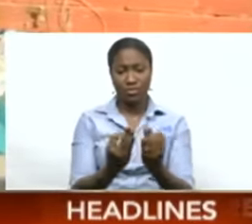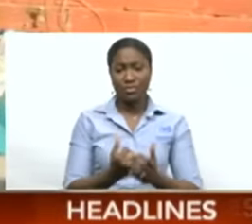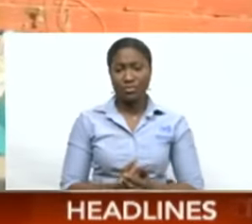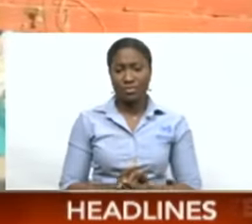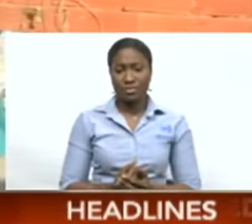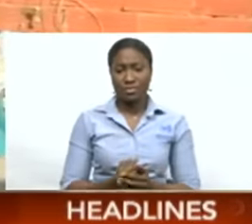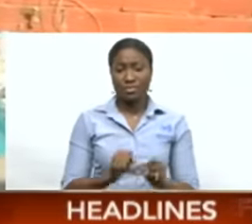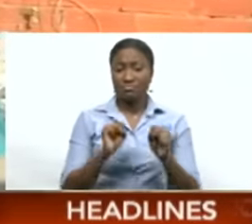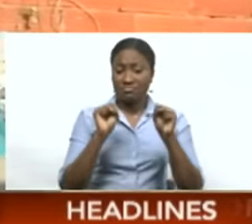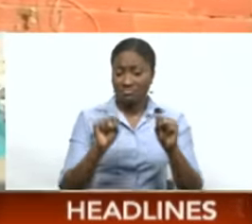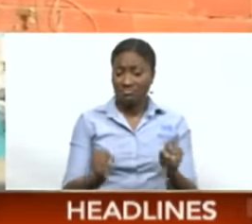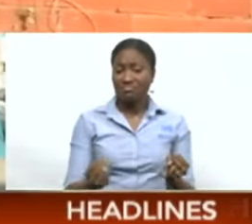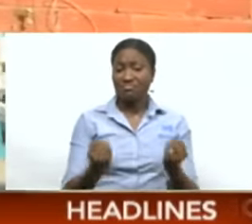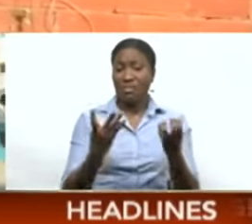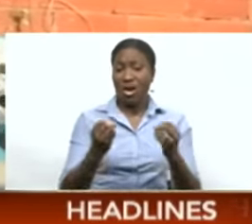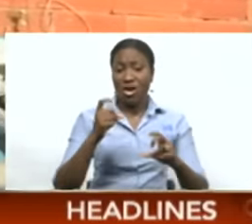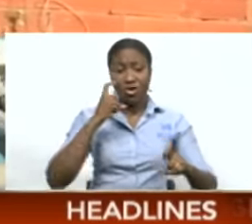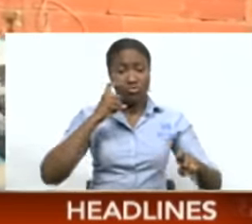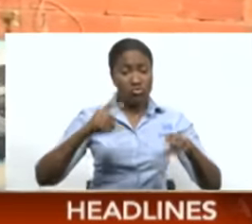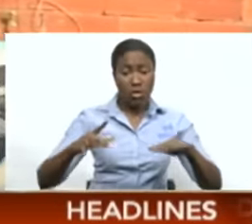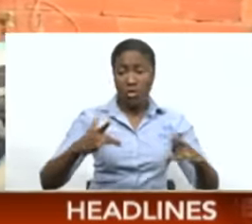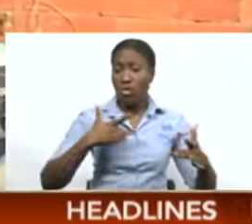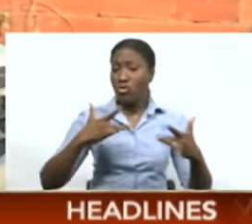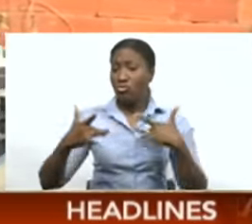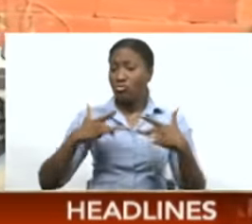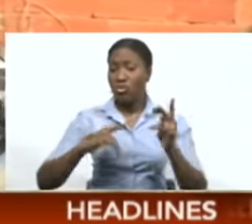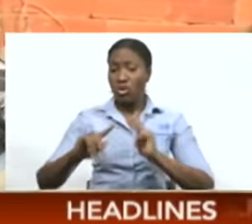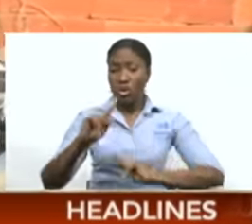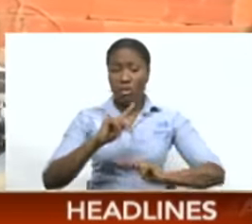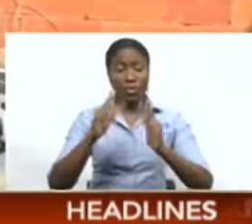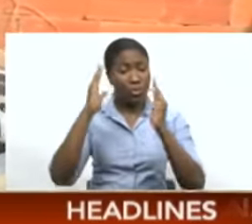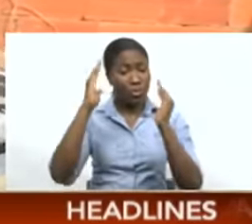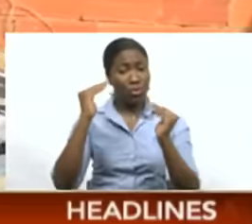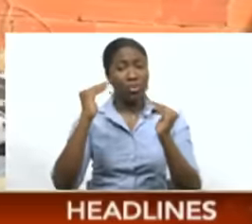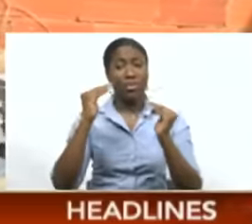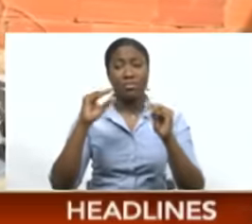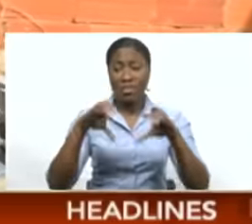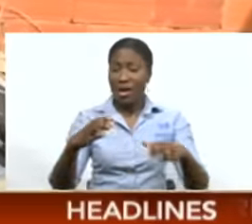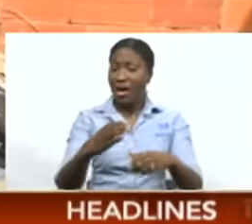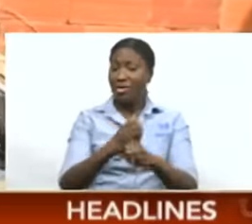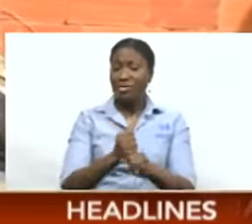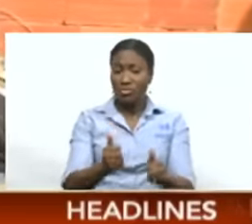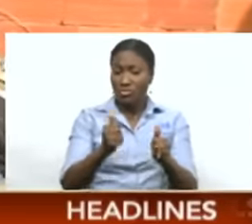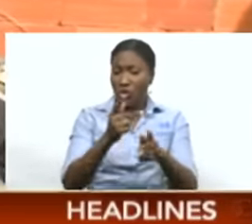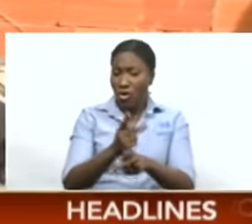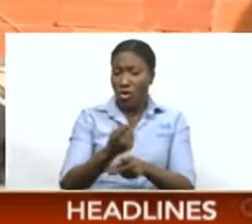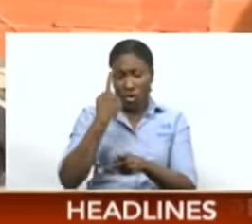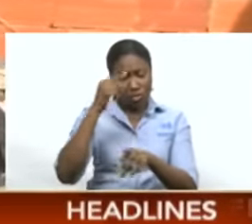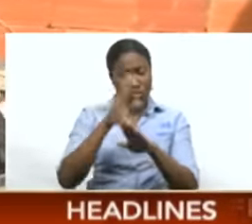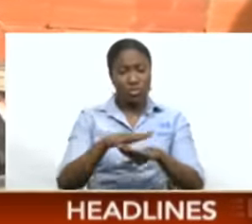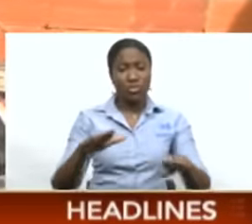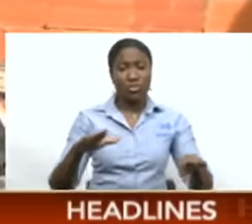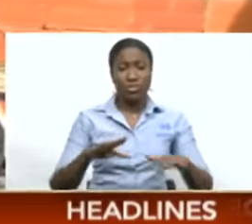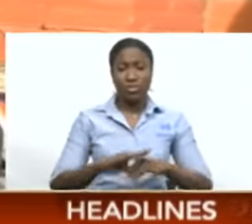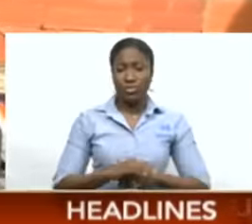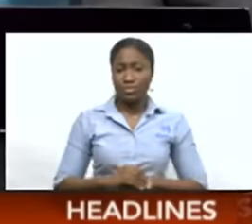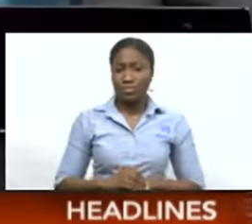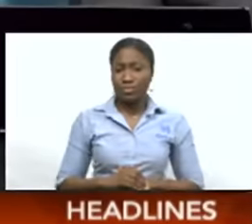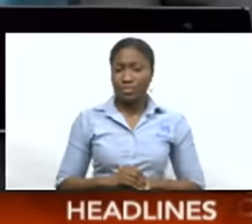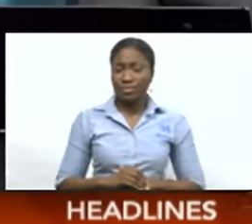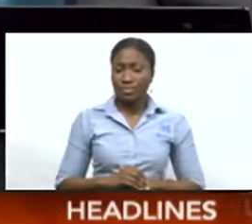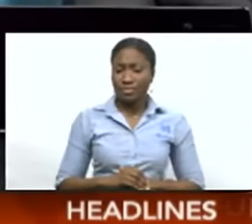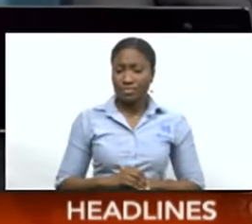shock and concern, Red Hill residents are still hoping that the children can receive the best care possible. Shane Superville, CNC3 News.